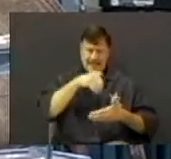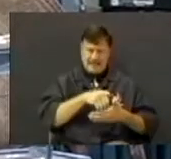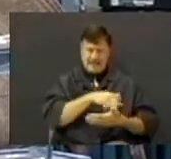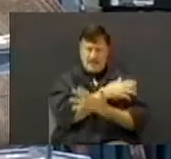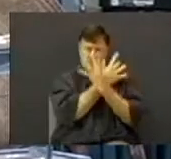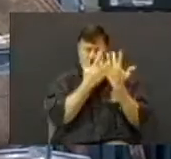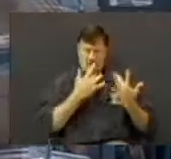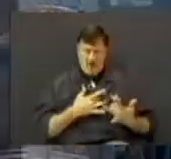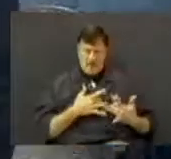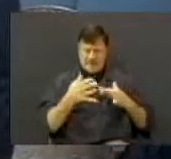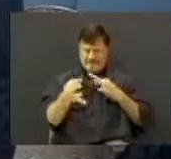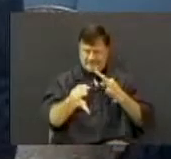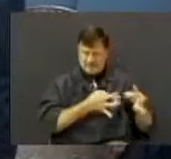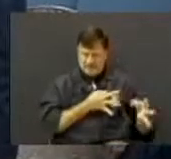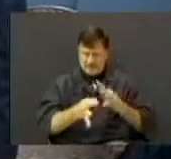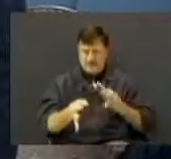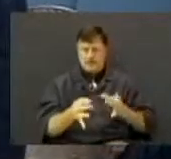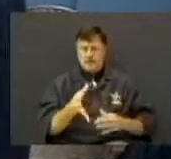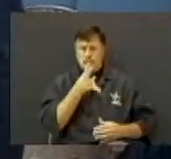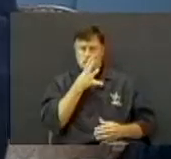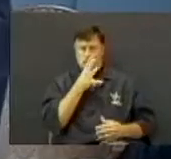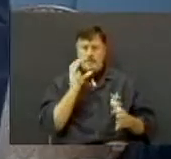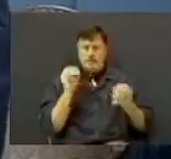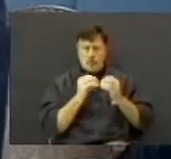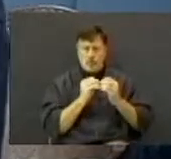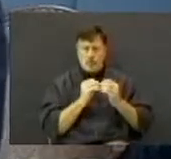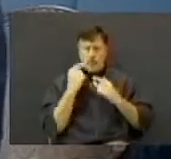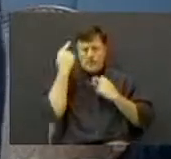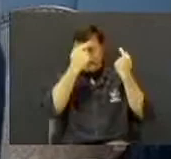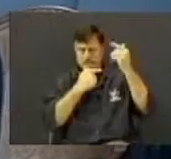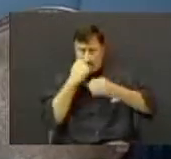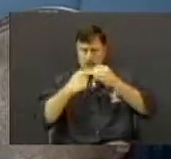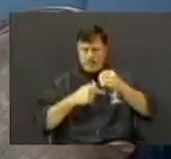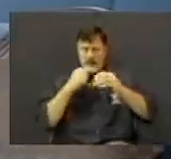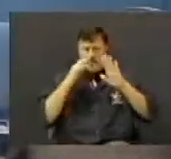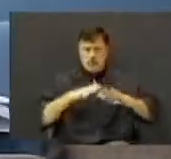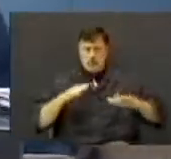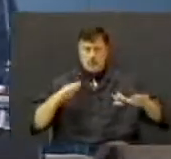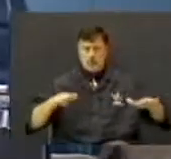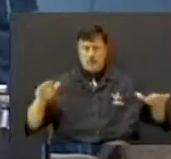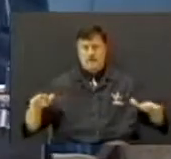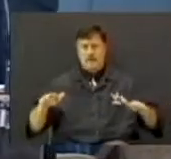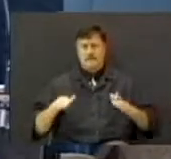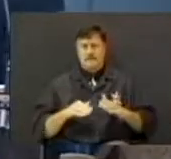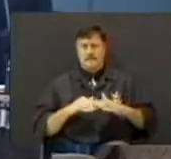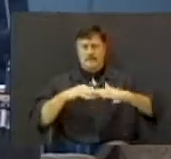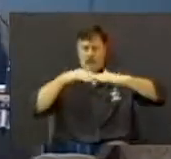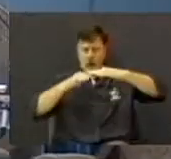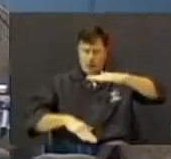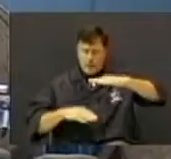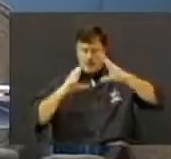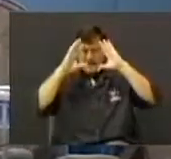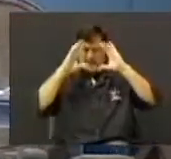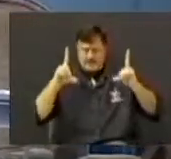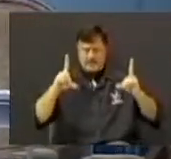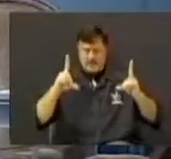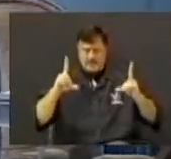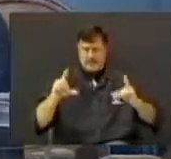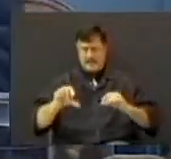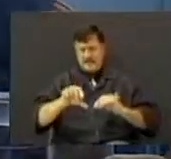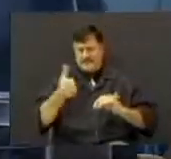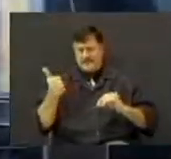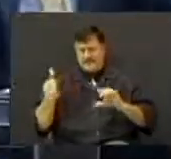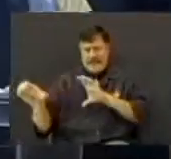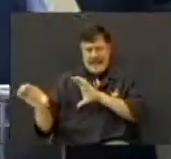wonder how many of you moms are more concerned about your kids' other education and your kids' extracurricular